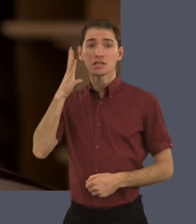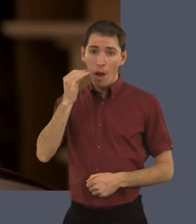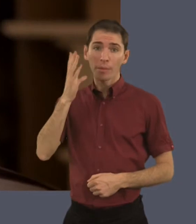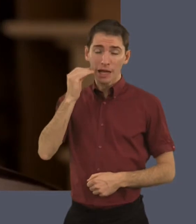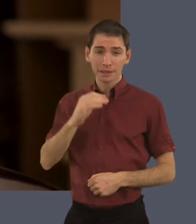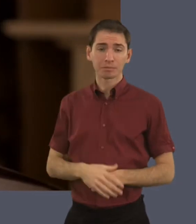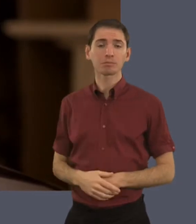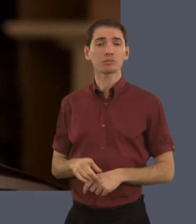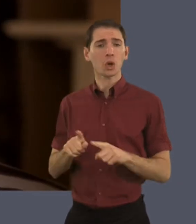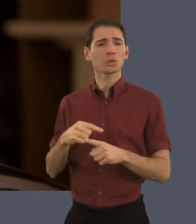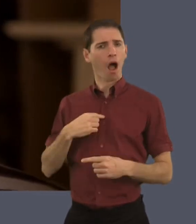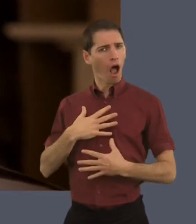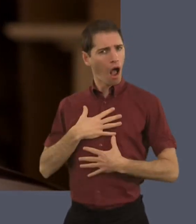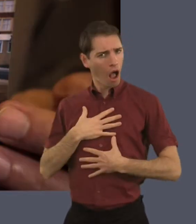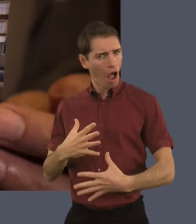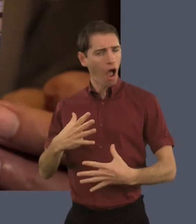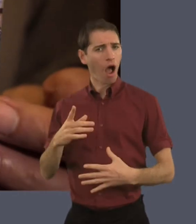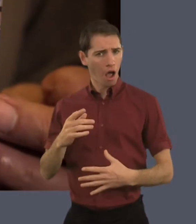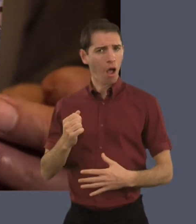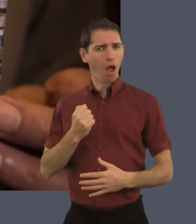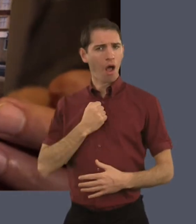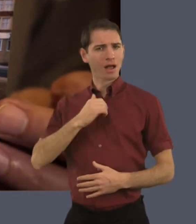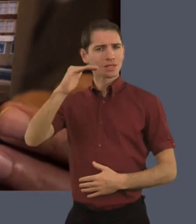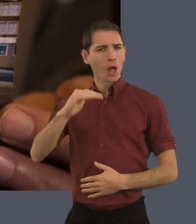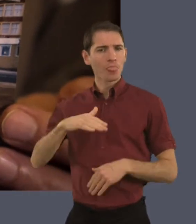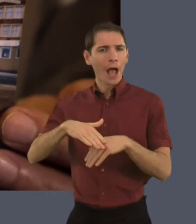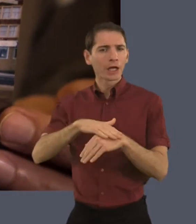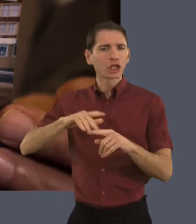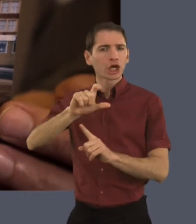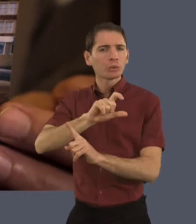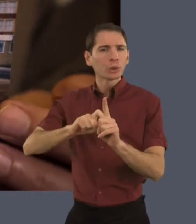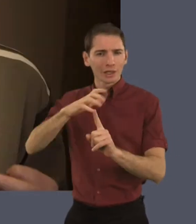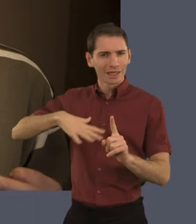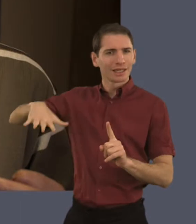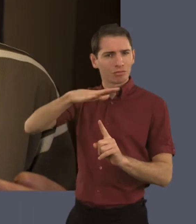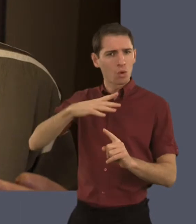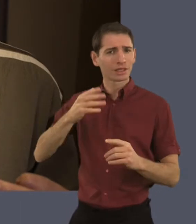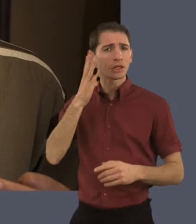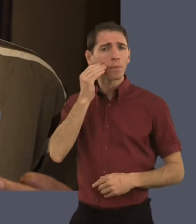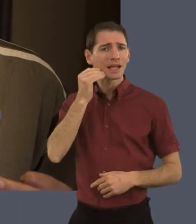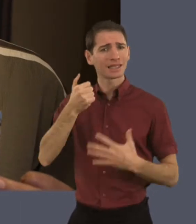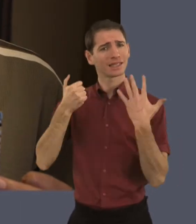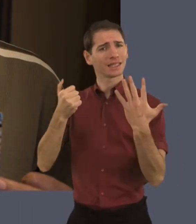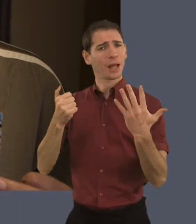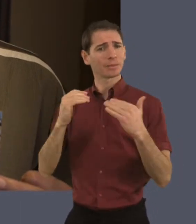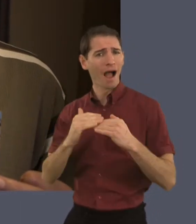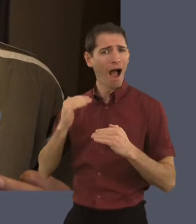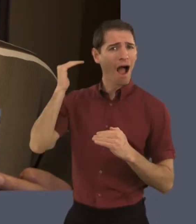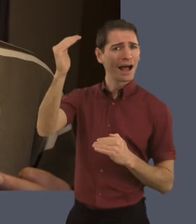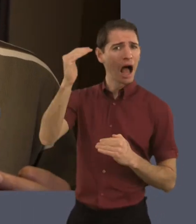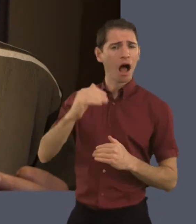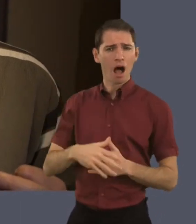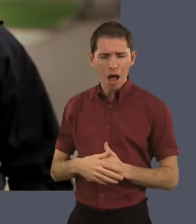I came to know that diabetes is almost six times higher in our South Asian